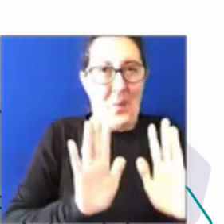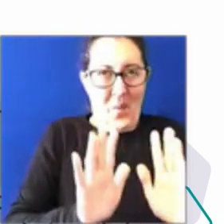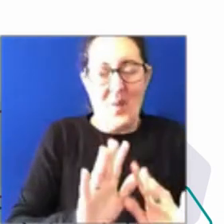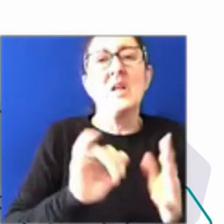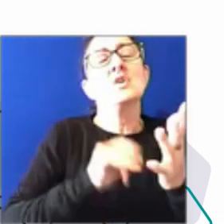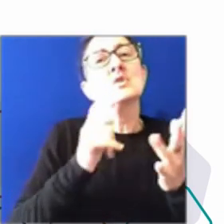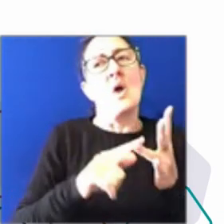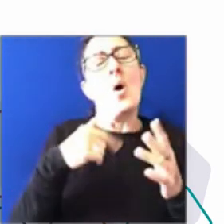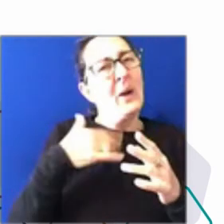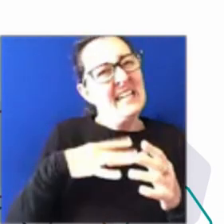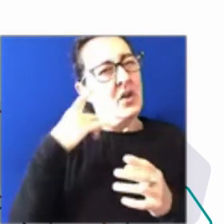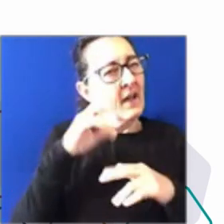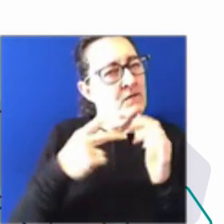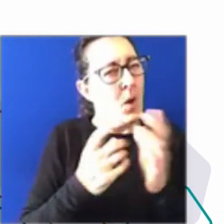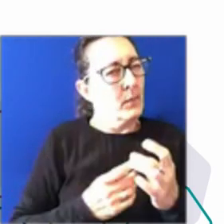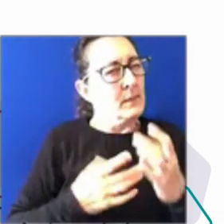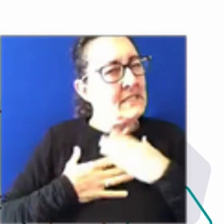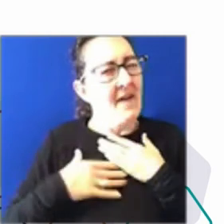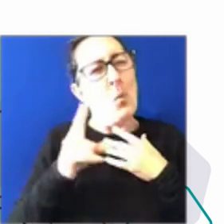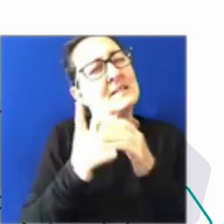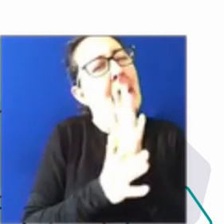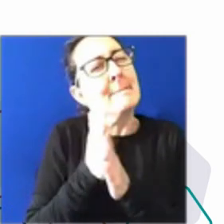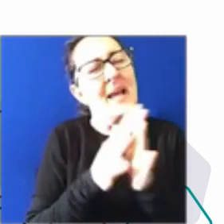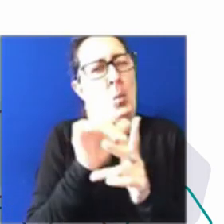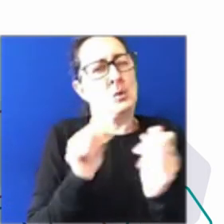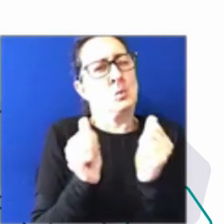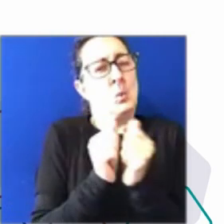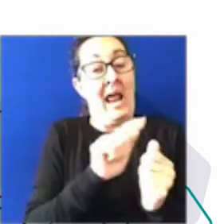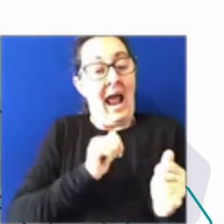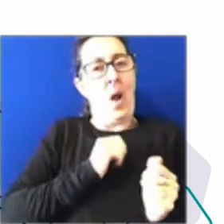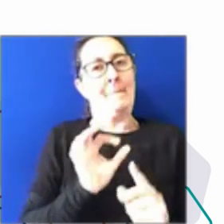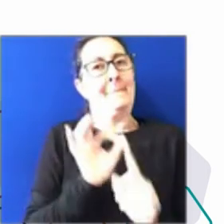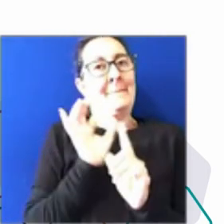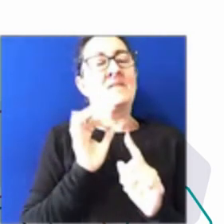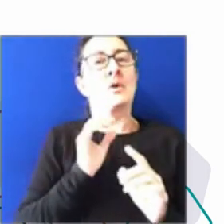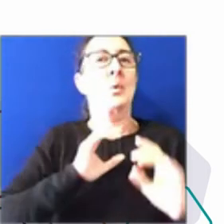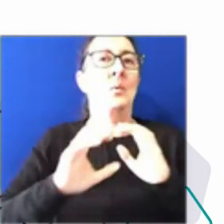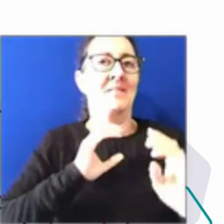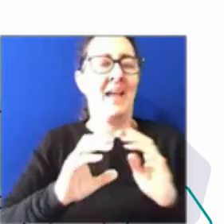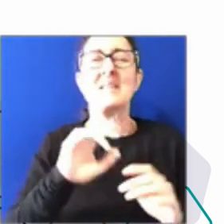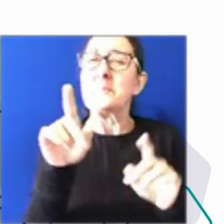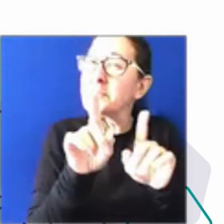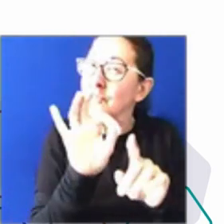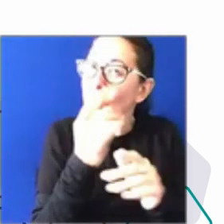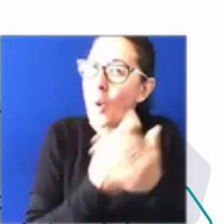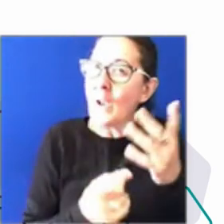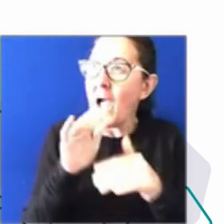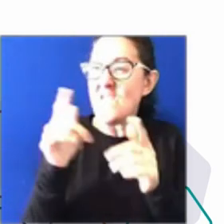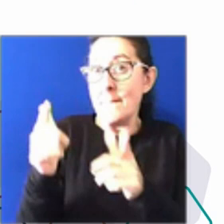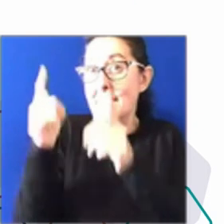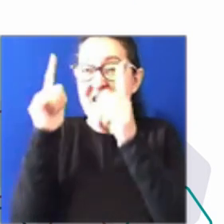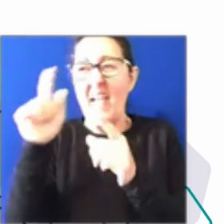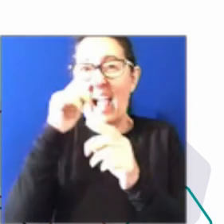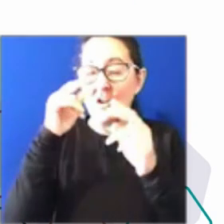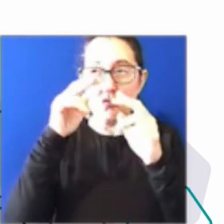to think for ourselves about what that means. And that's why I go back to it's not just about managers. Managers can't read your mind. Like how are you